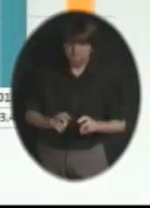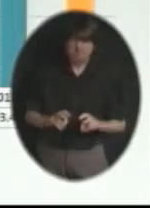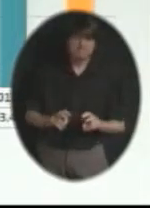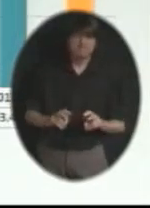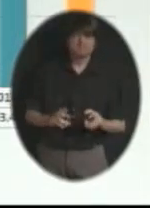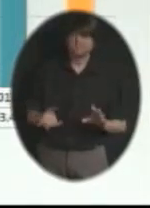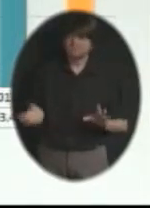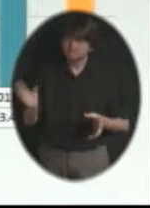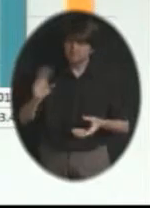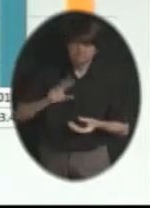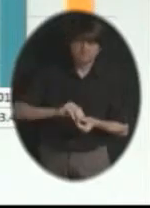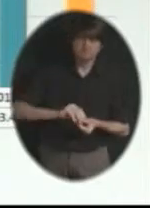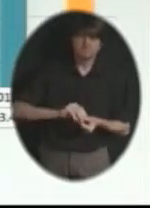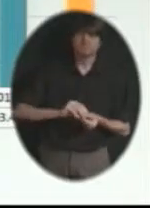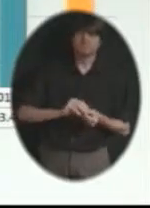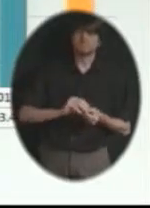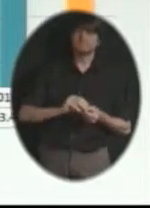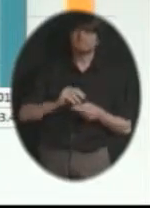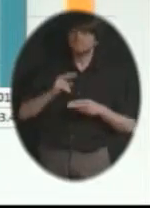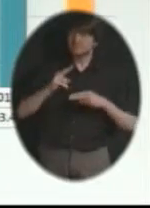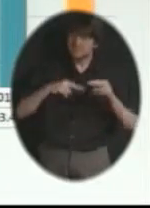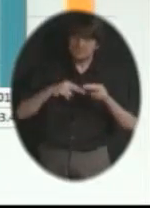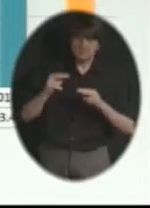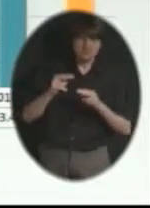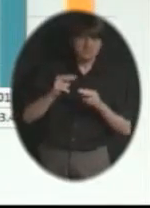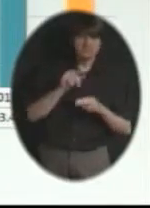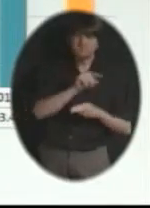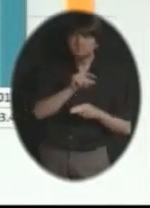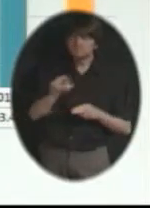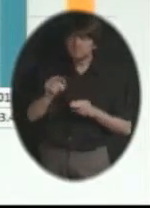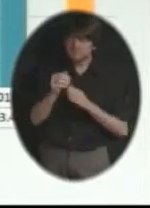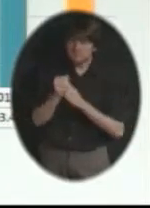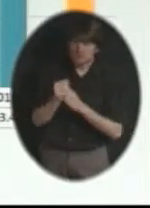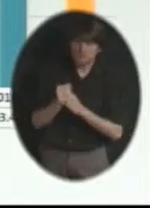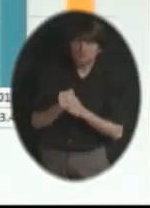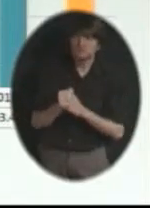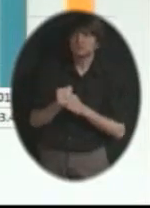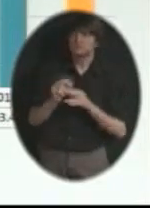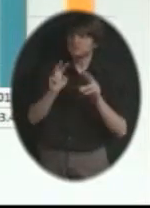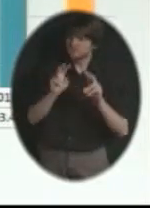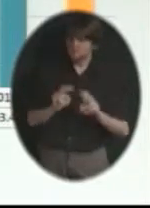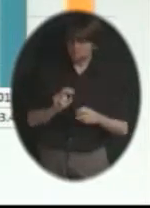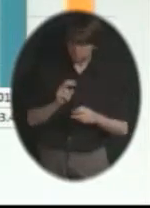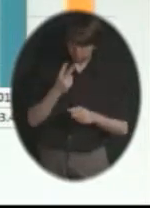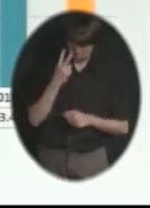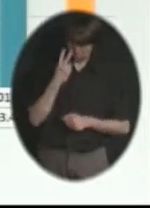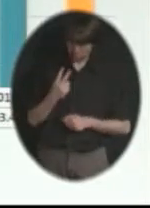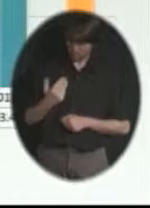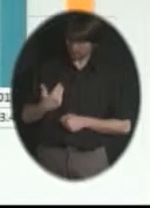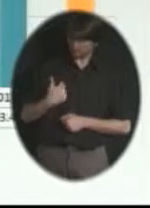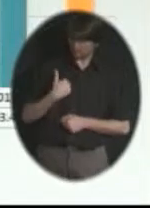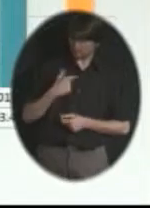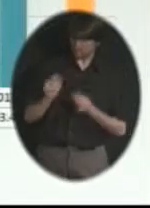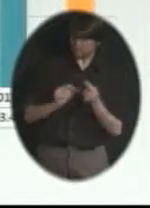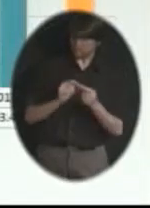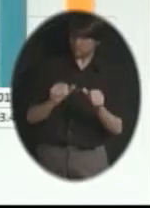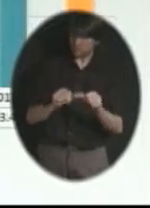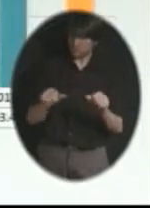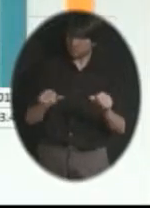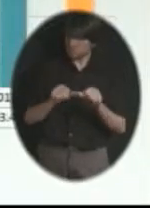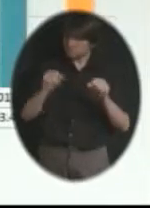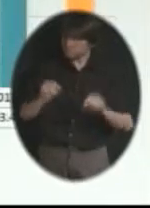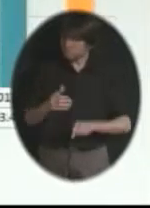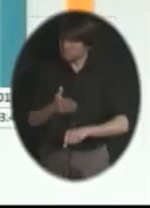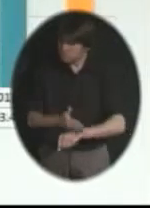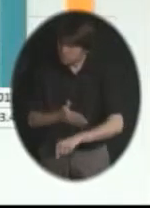The building leaderships have the data. And they are analyzing that and determining if there are areas that they can improve, but also areas that